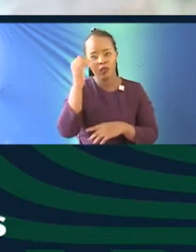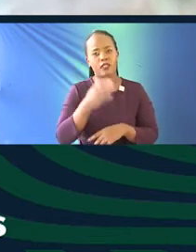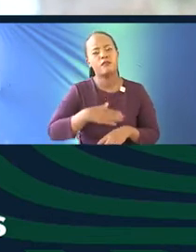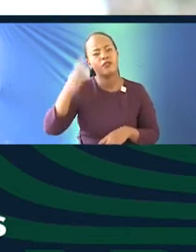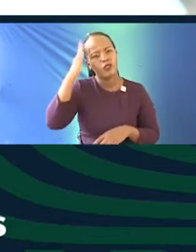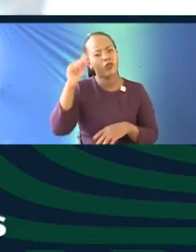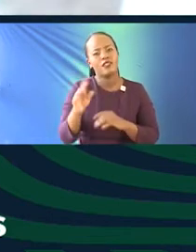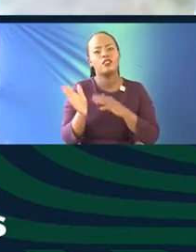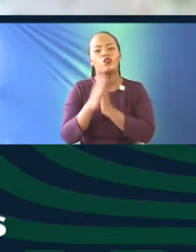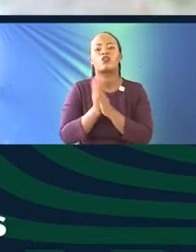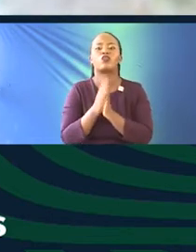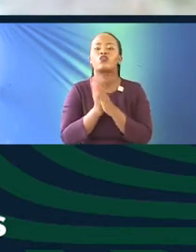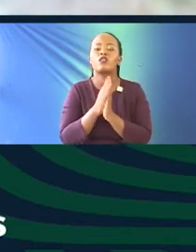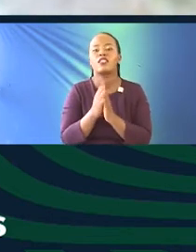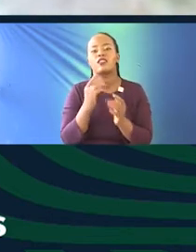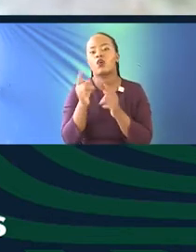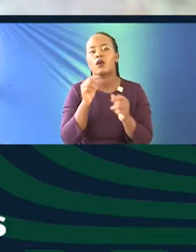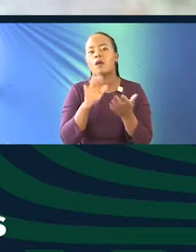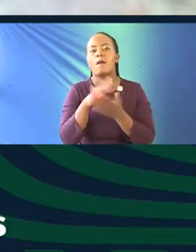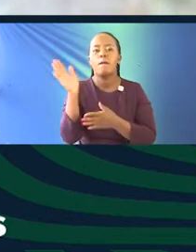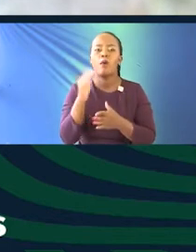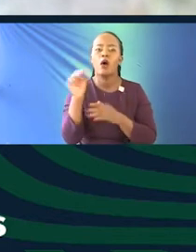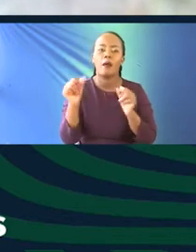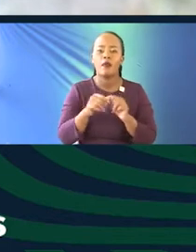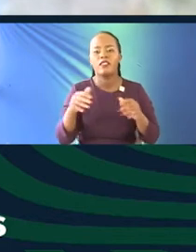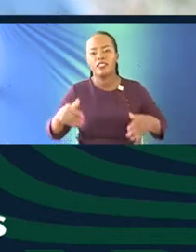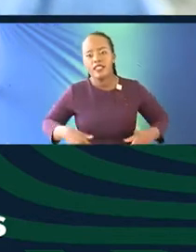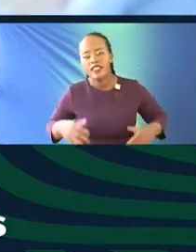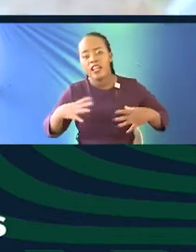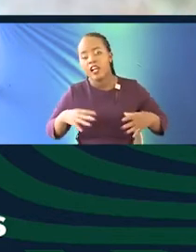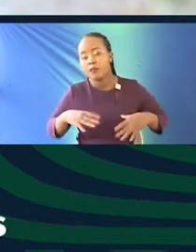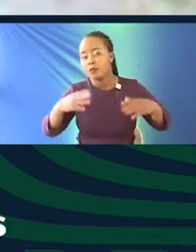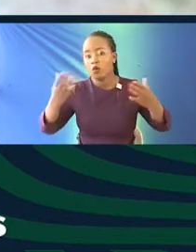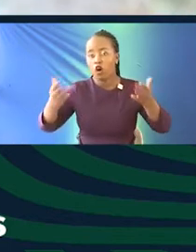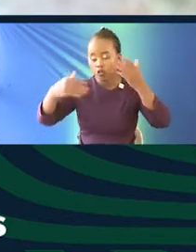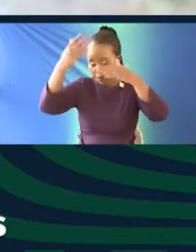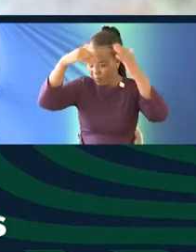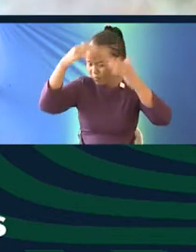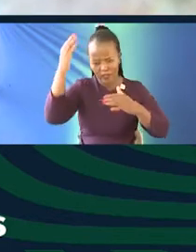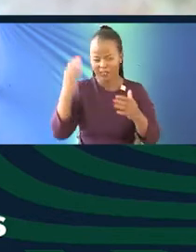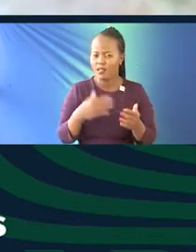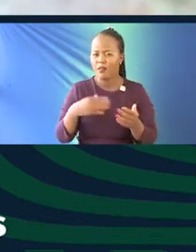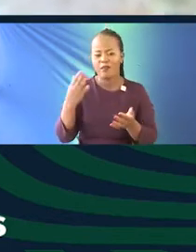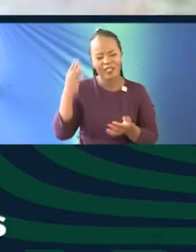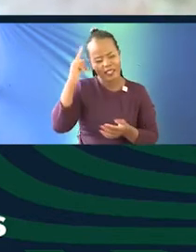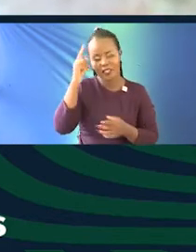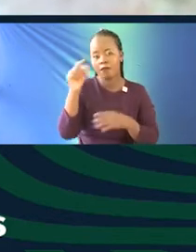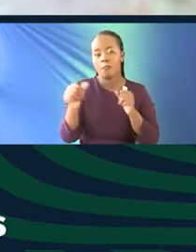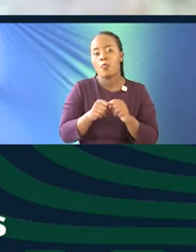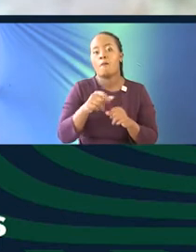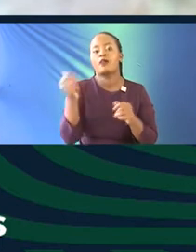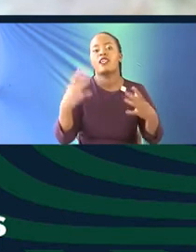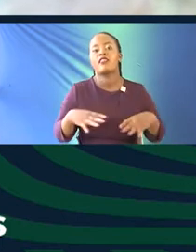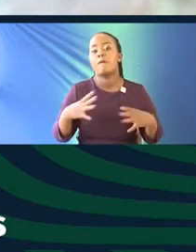noticed like with the storytelling, we're talking very much about younger storytellers or professional storytellers. And I'm wondering about all these people who